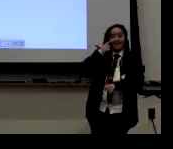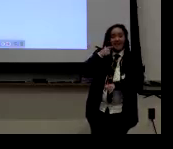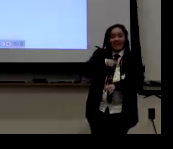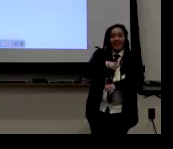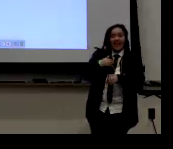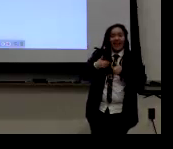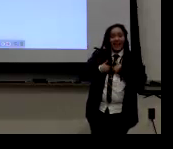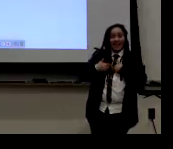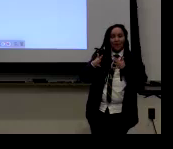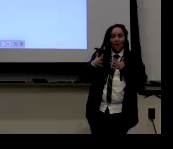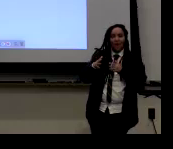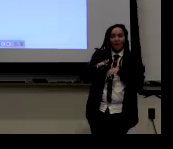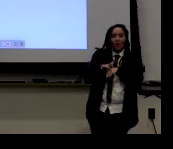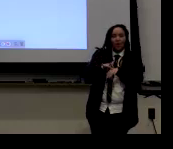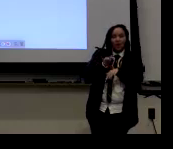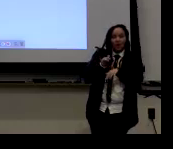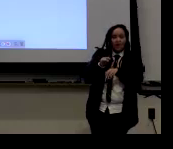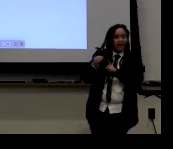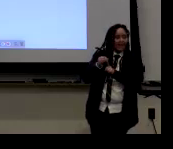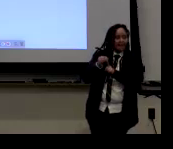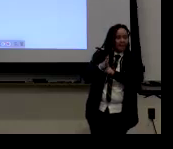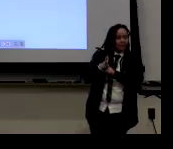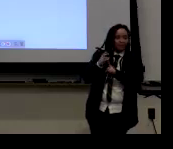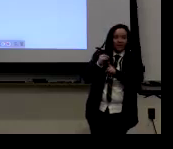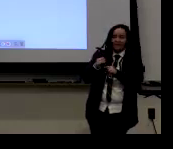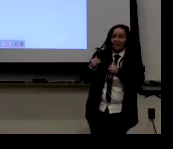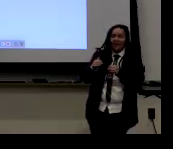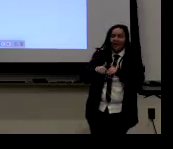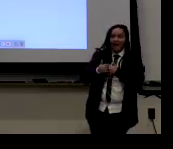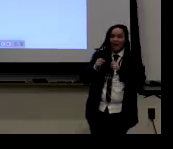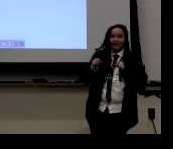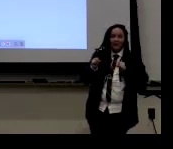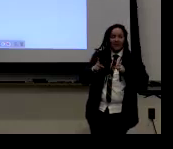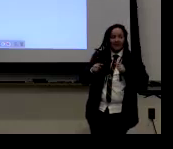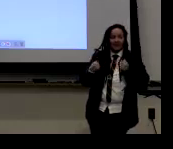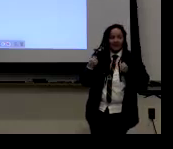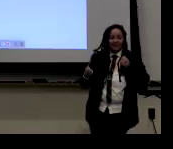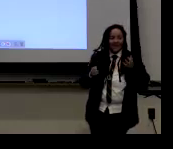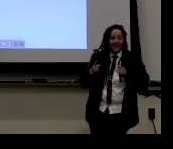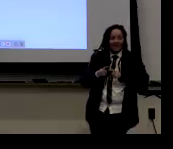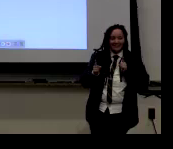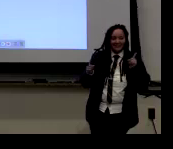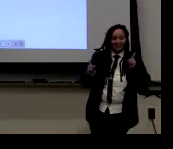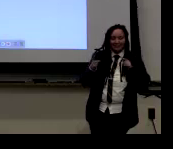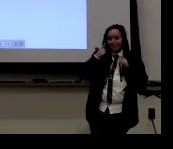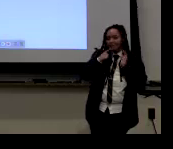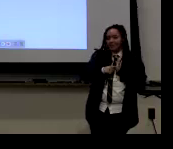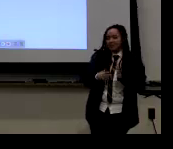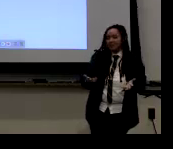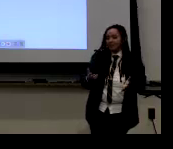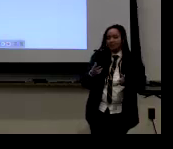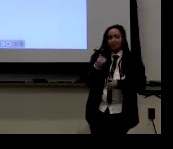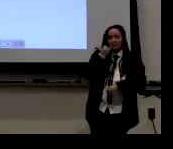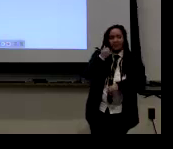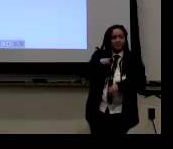But at the same time, I think they already have had early exposure to how